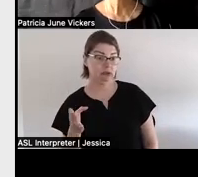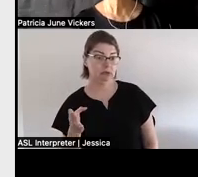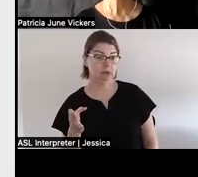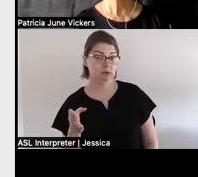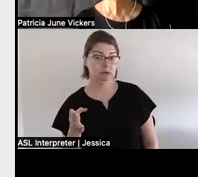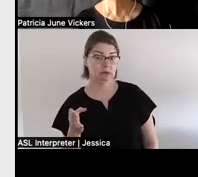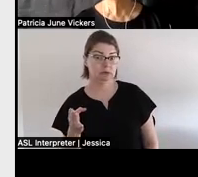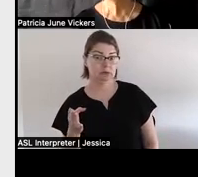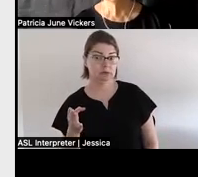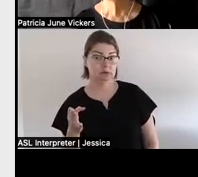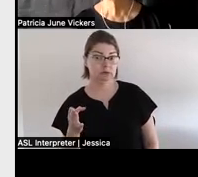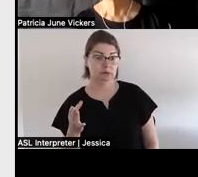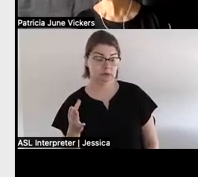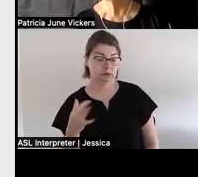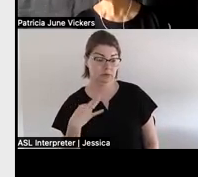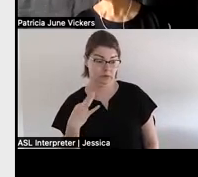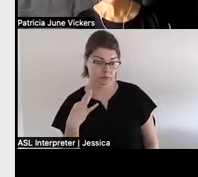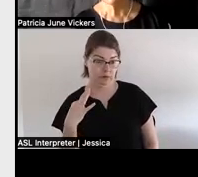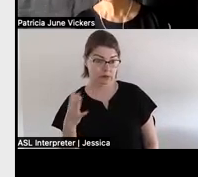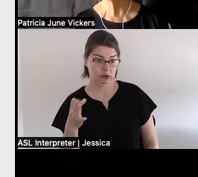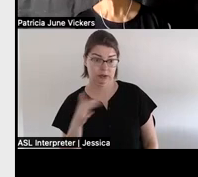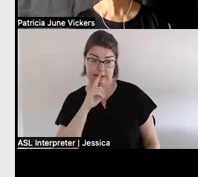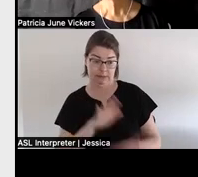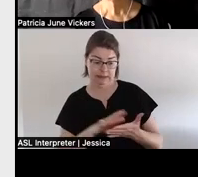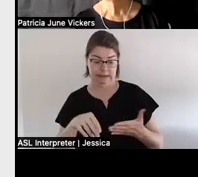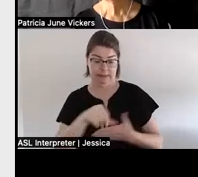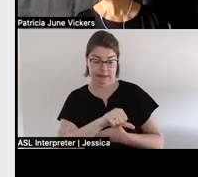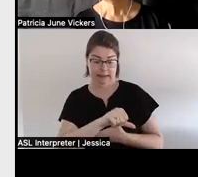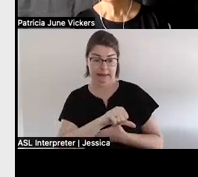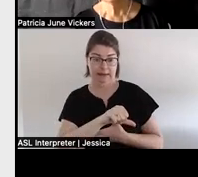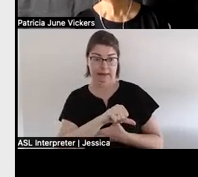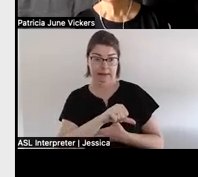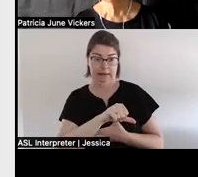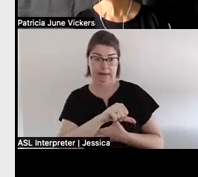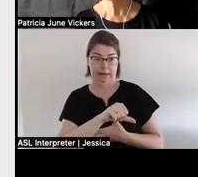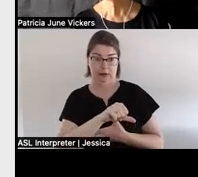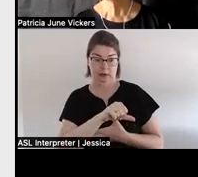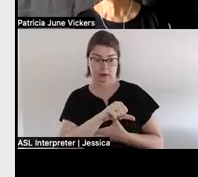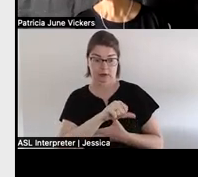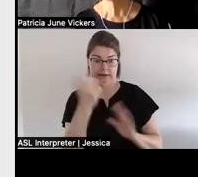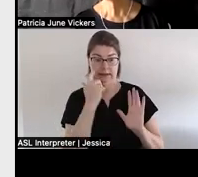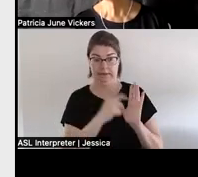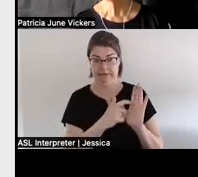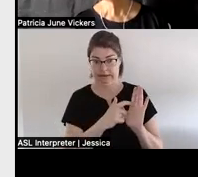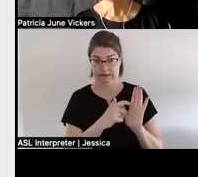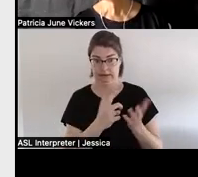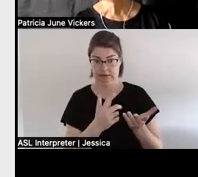commit to paying the for the costs of the repairs